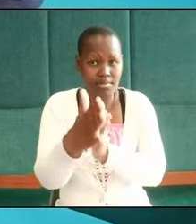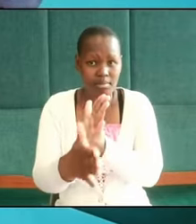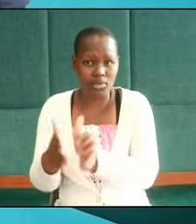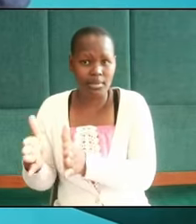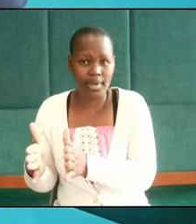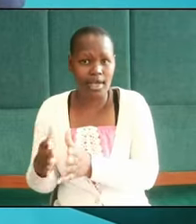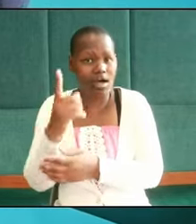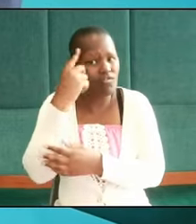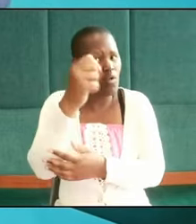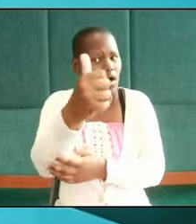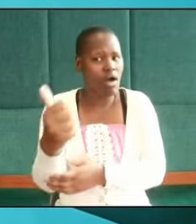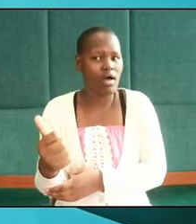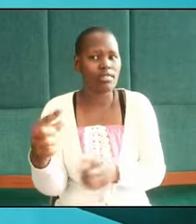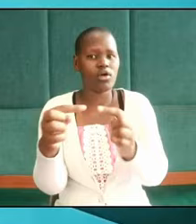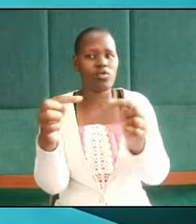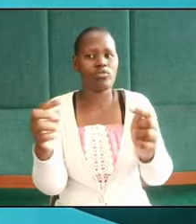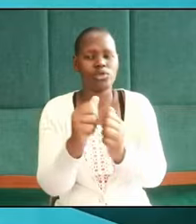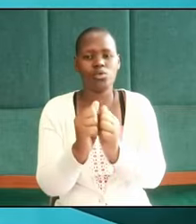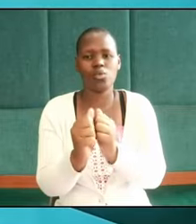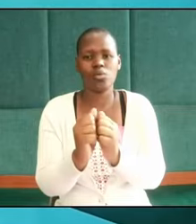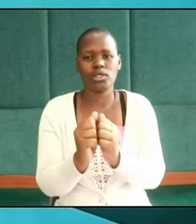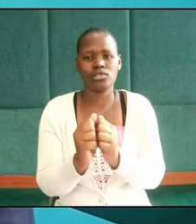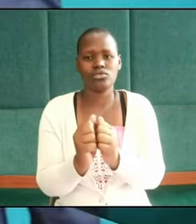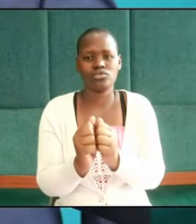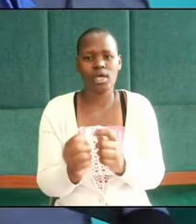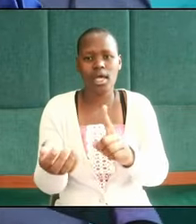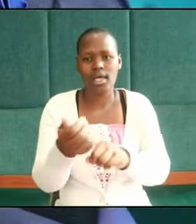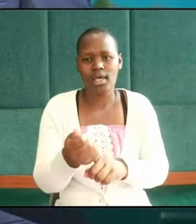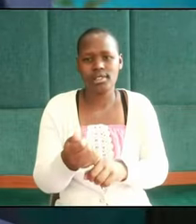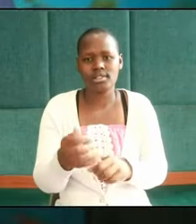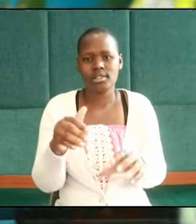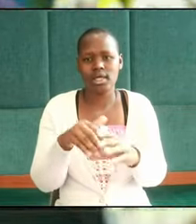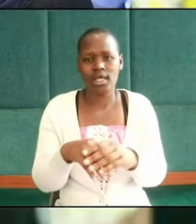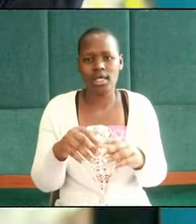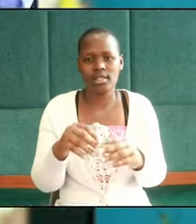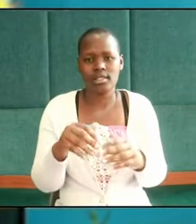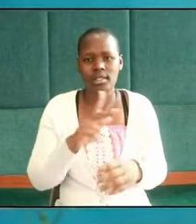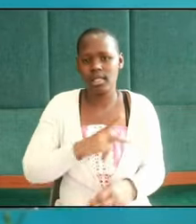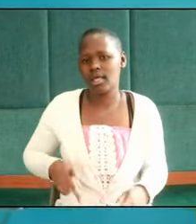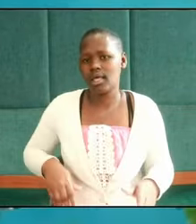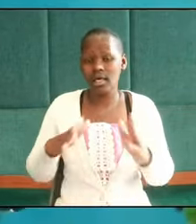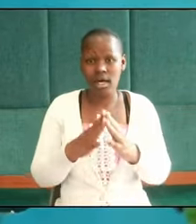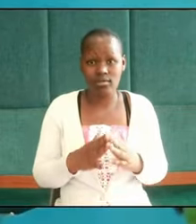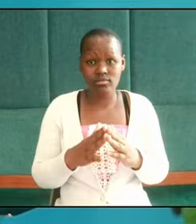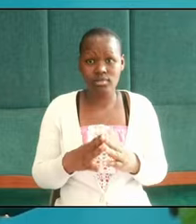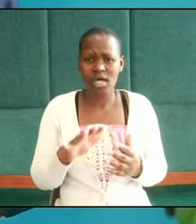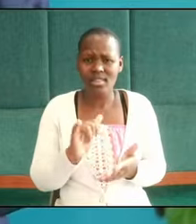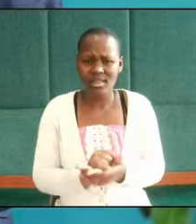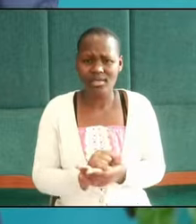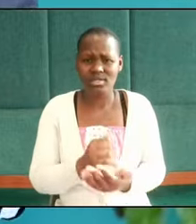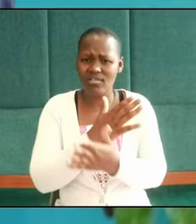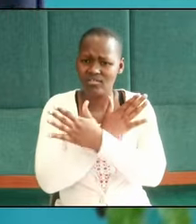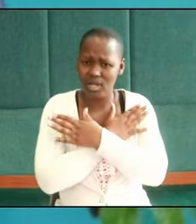for other crises that would face them in life it it is for that reason my friend